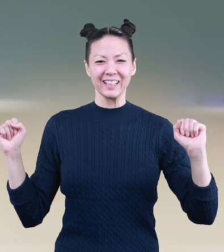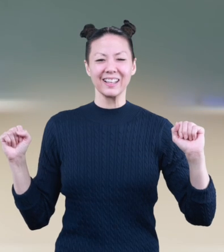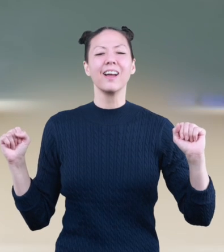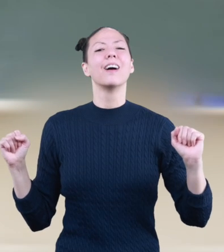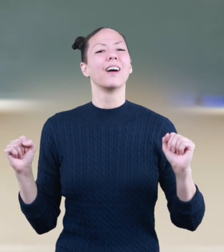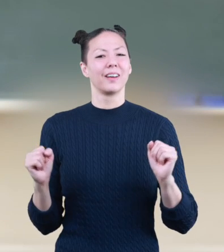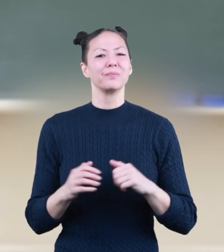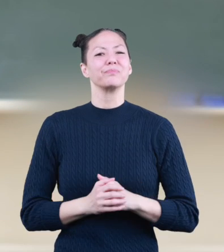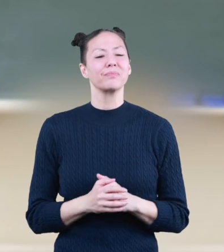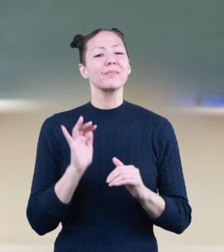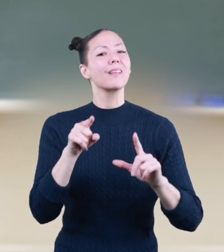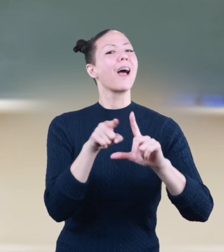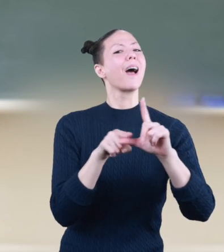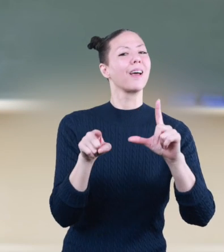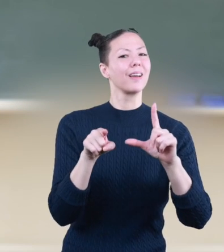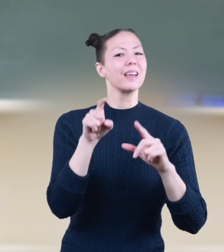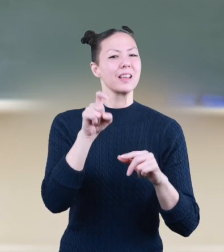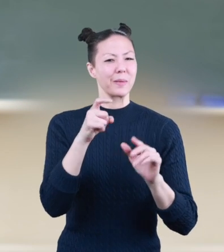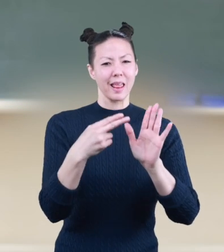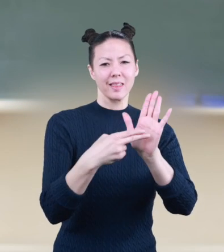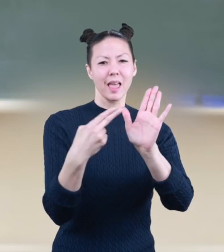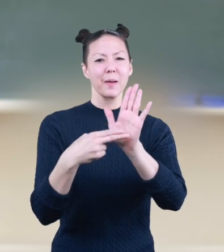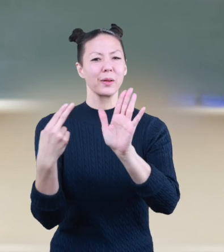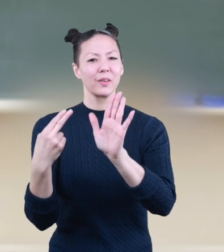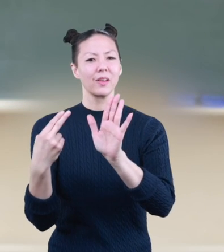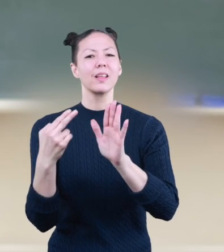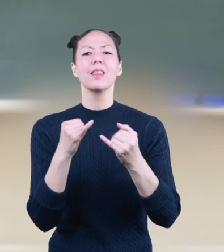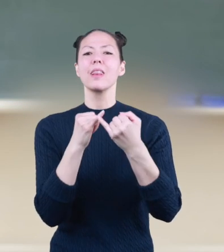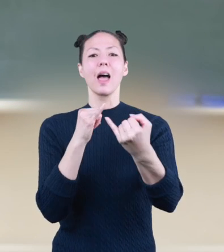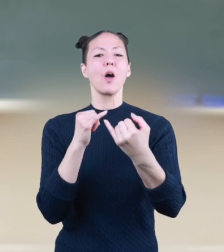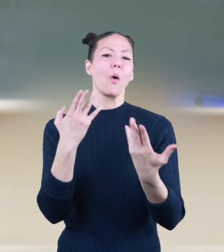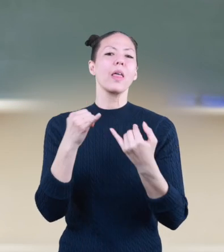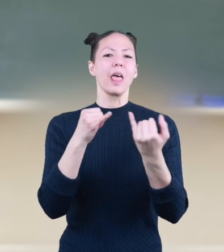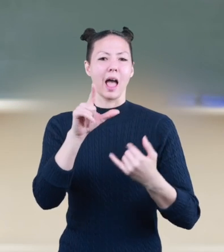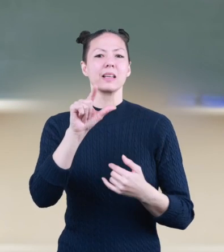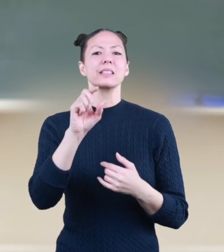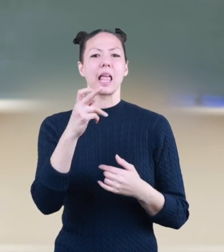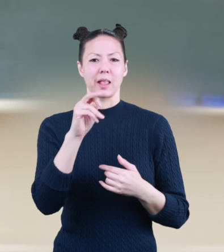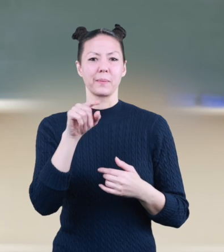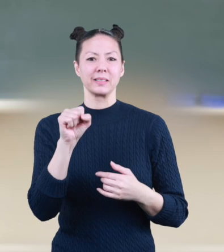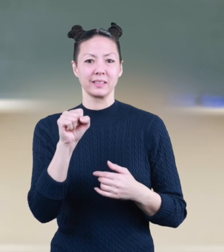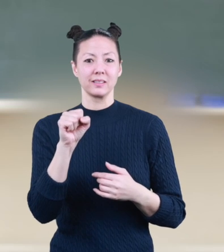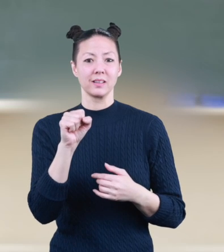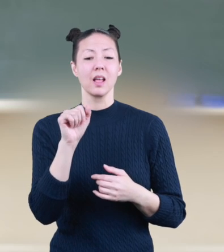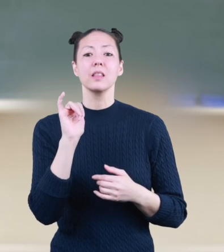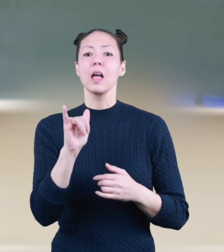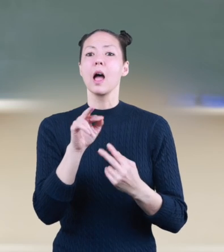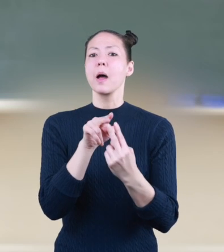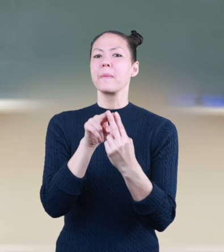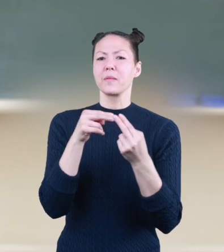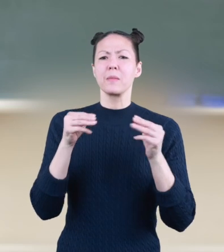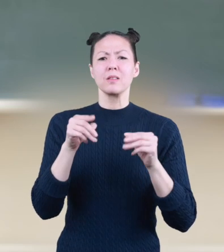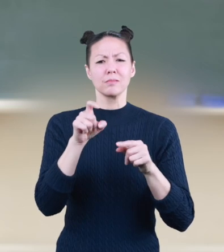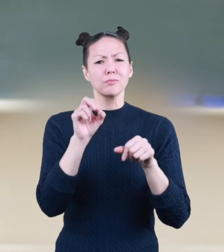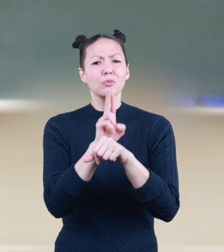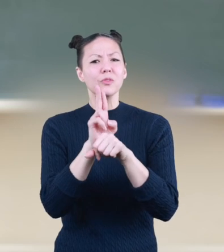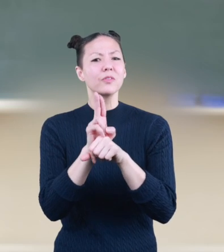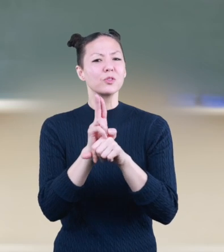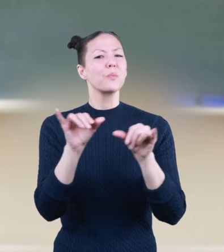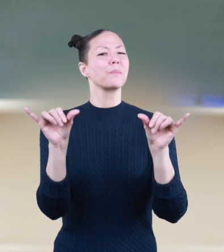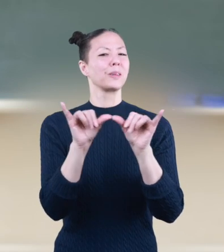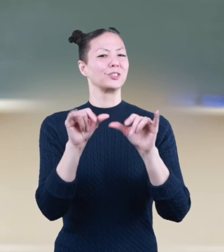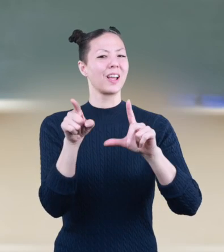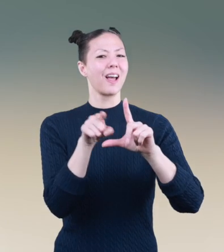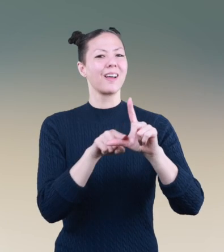arm! Angles need to be labeled like lines or line segments. There are a couple of methods used to